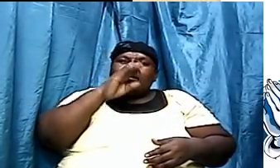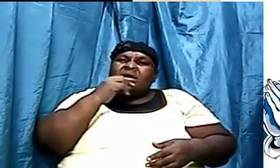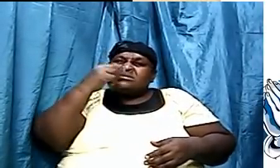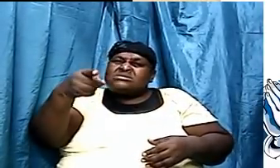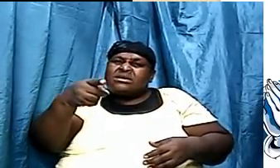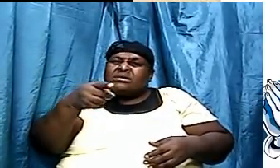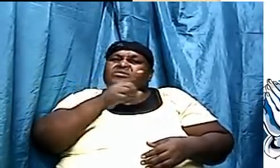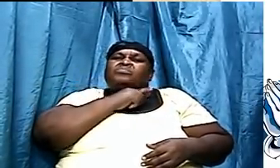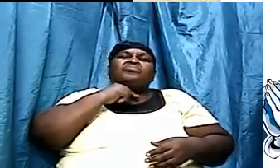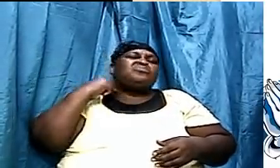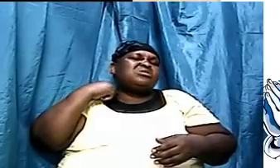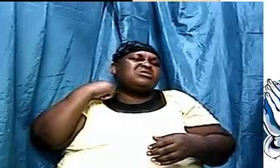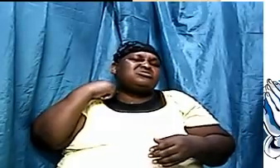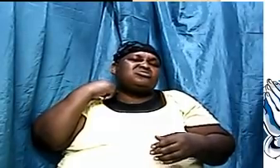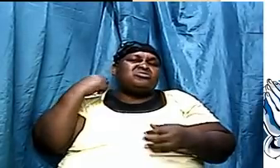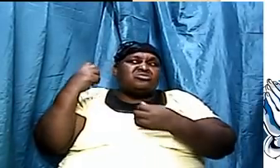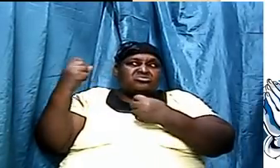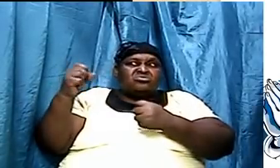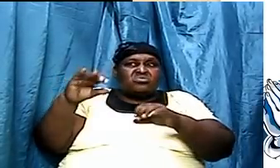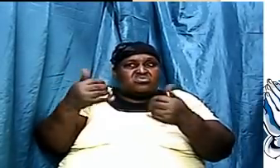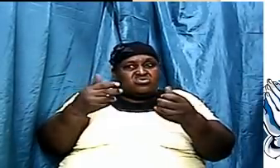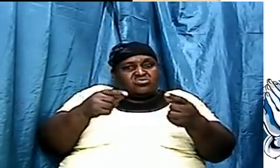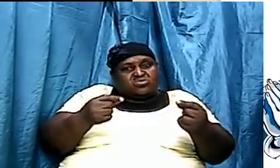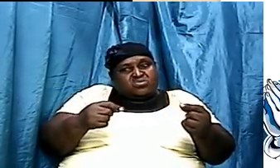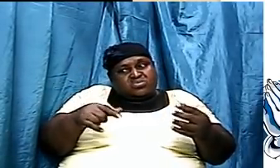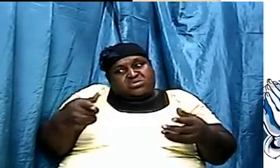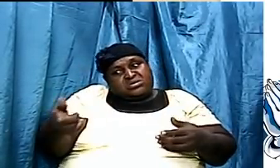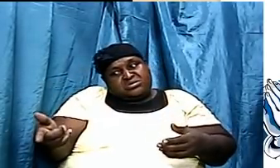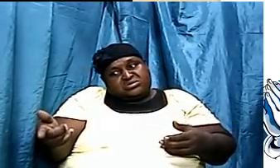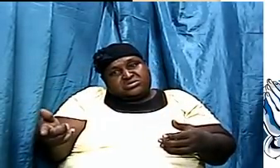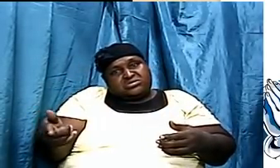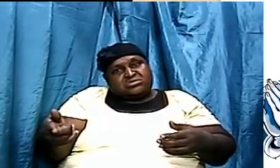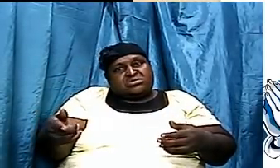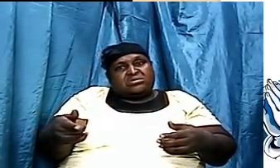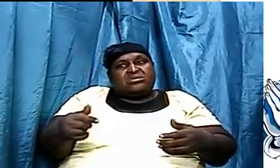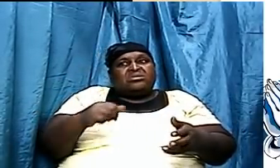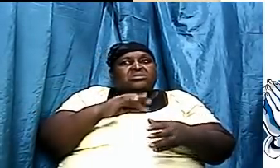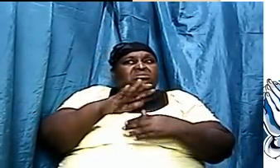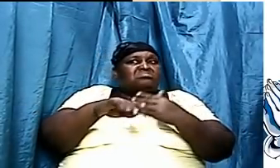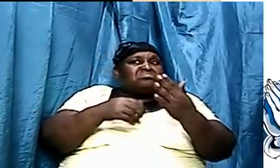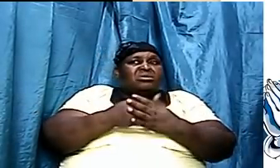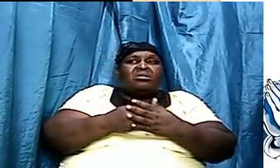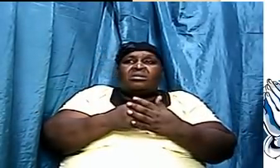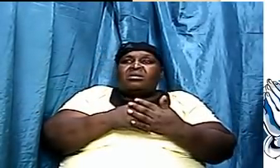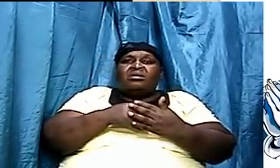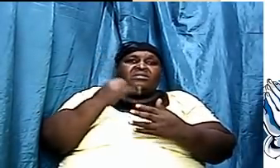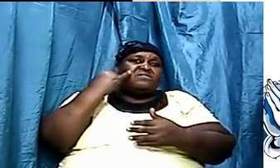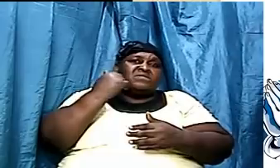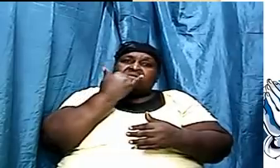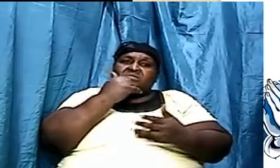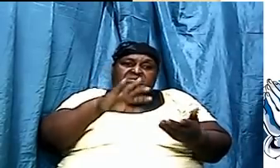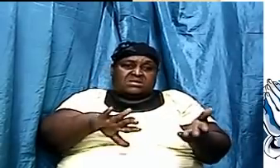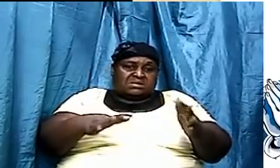strongly believe if God didn't tell the priests how to do this. Then trust me, all of Israel would have been dead today.